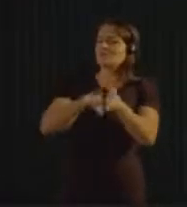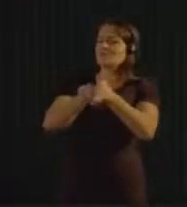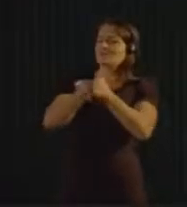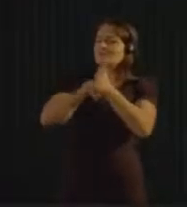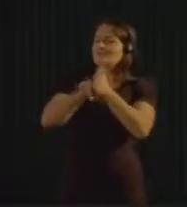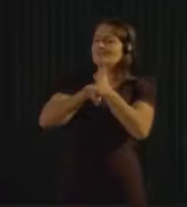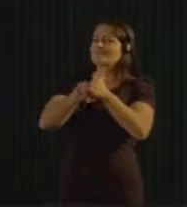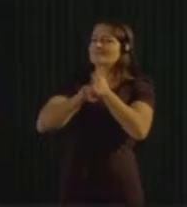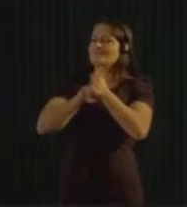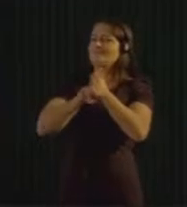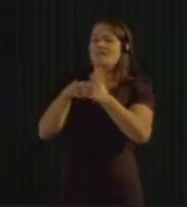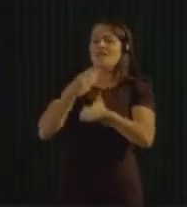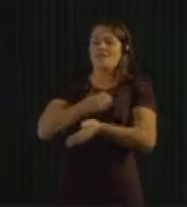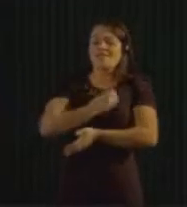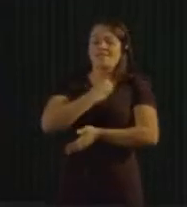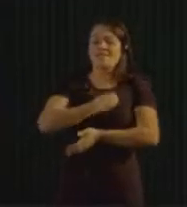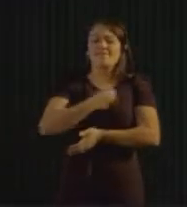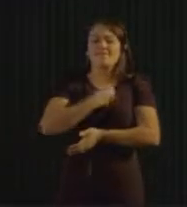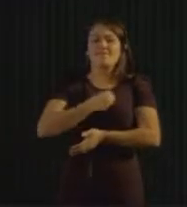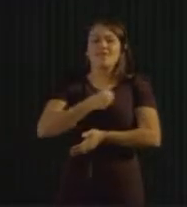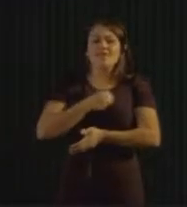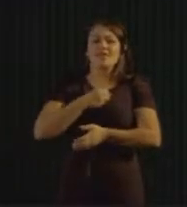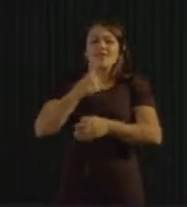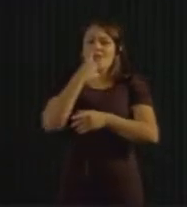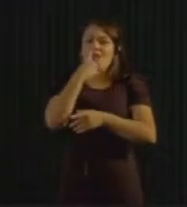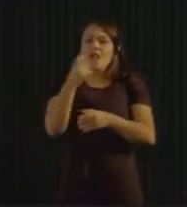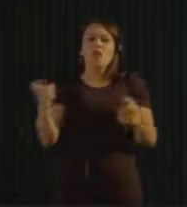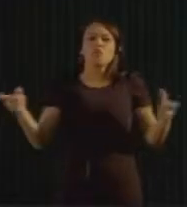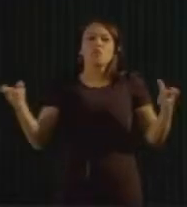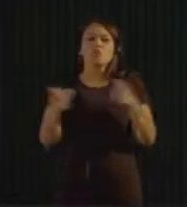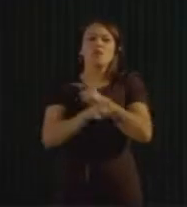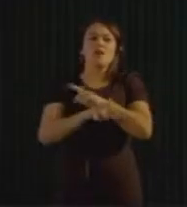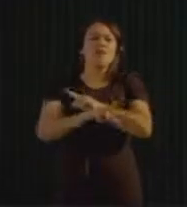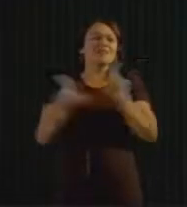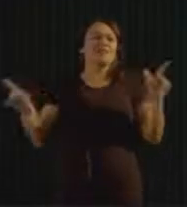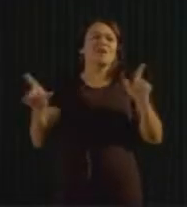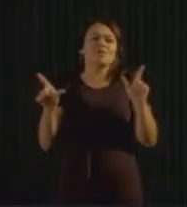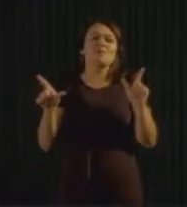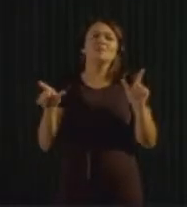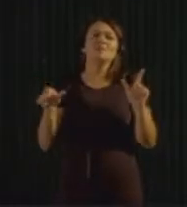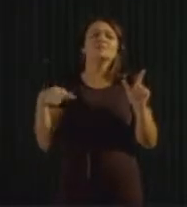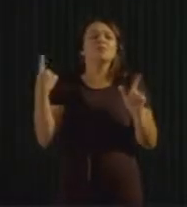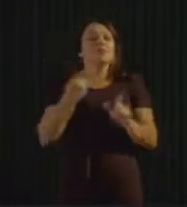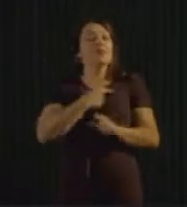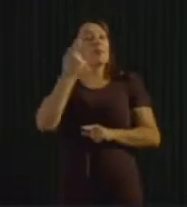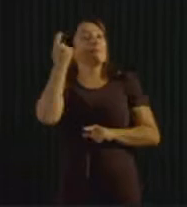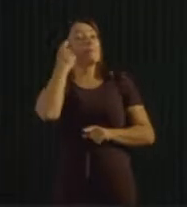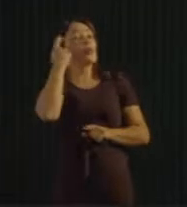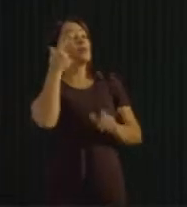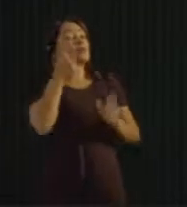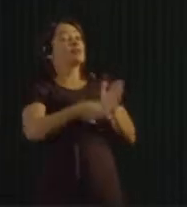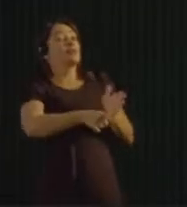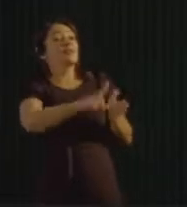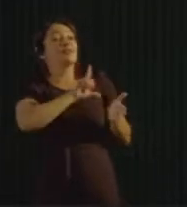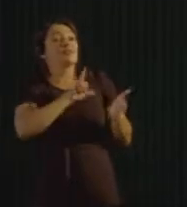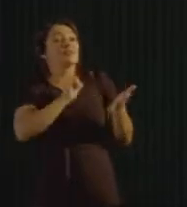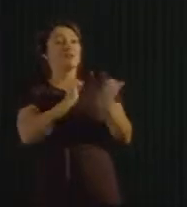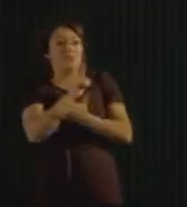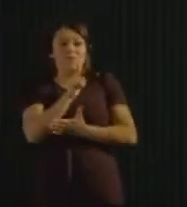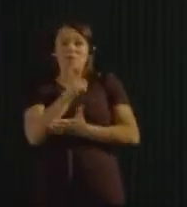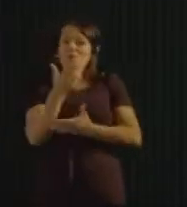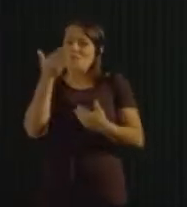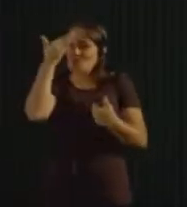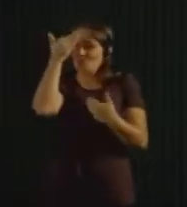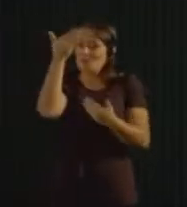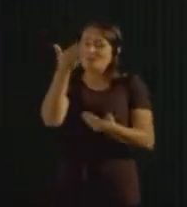waste lifestyle and try to adopt a little bit and think before you buy the next stuff. Thank you very much.